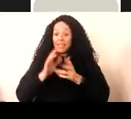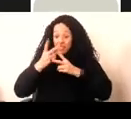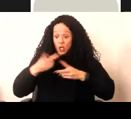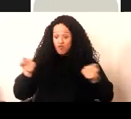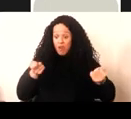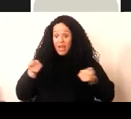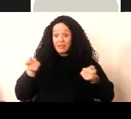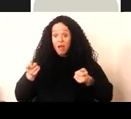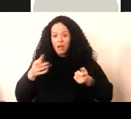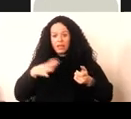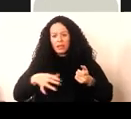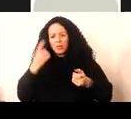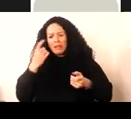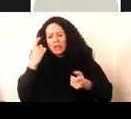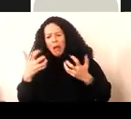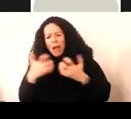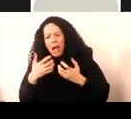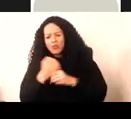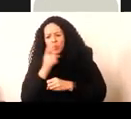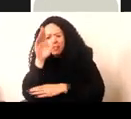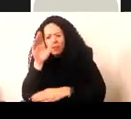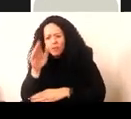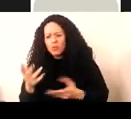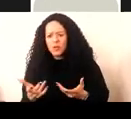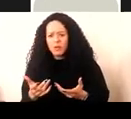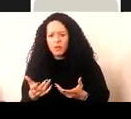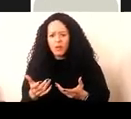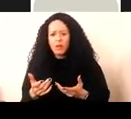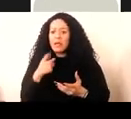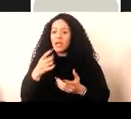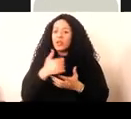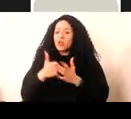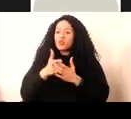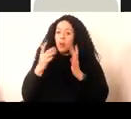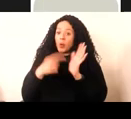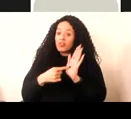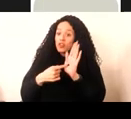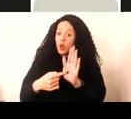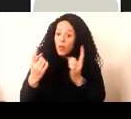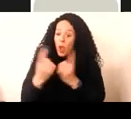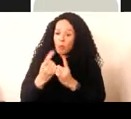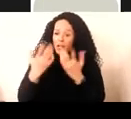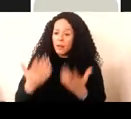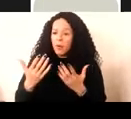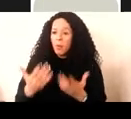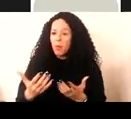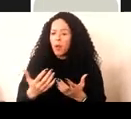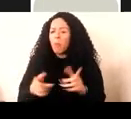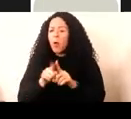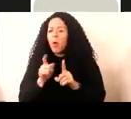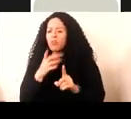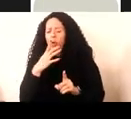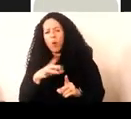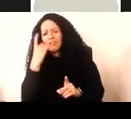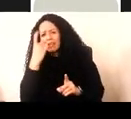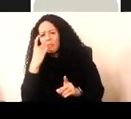at the point of acquisition. Collecting is to frame the object in the moment, but also to have a sense of what its possible futures